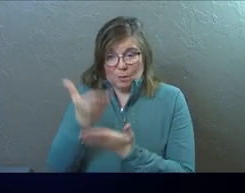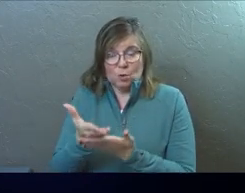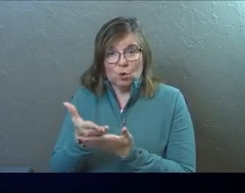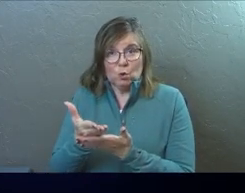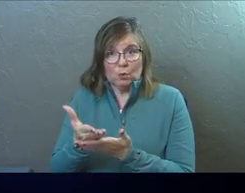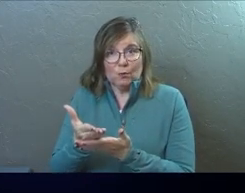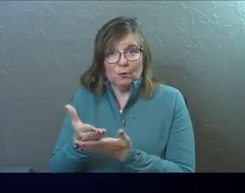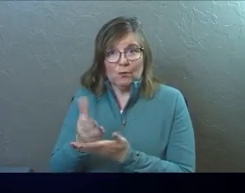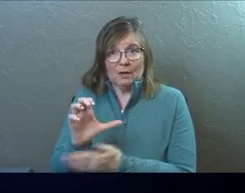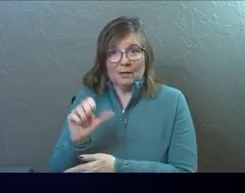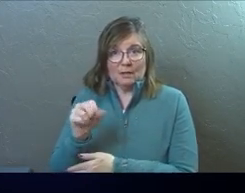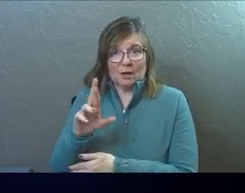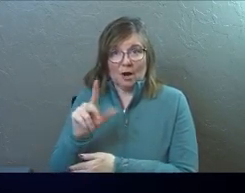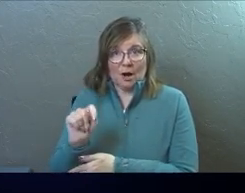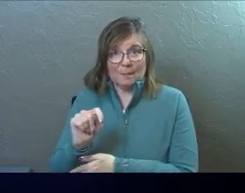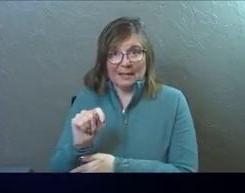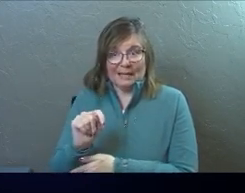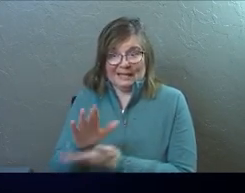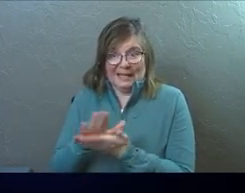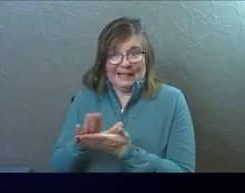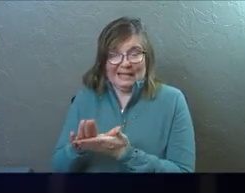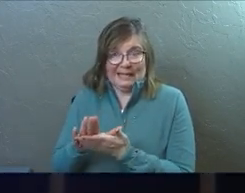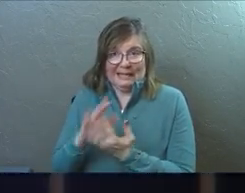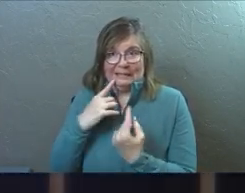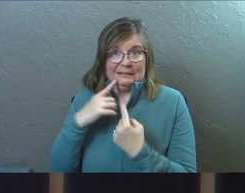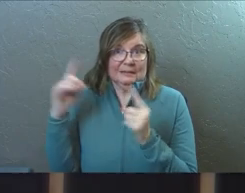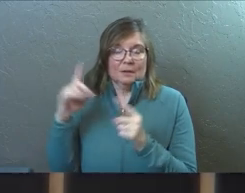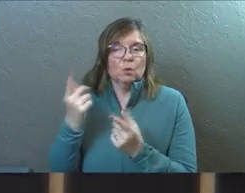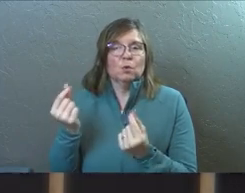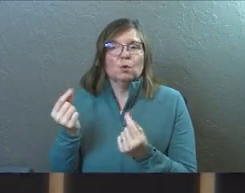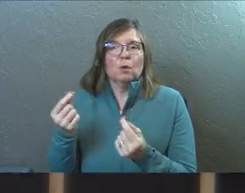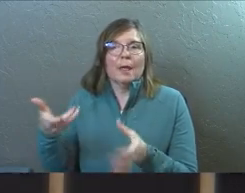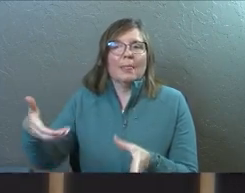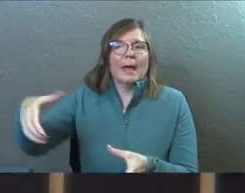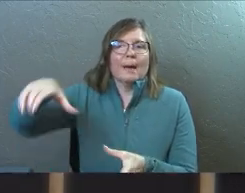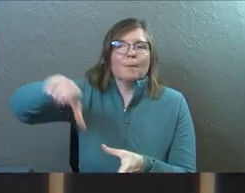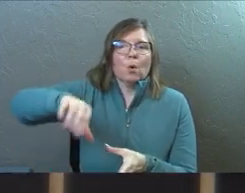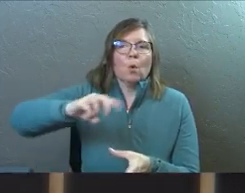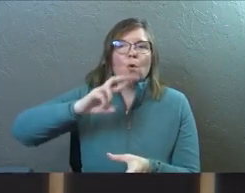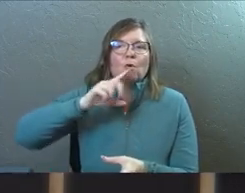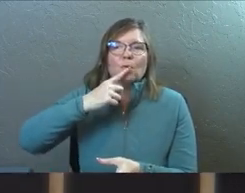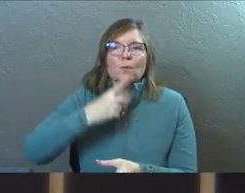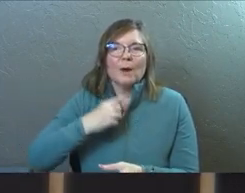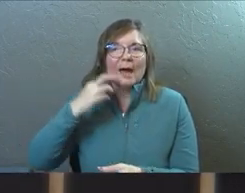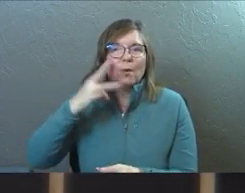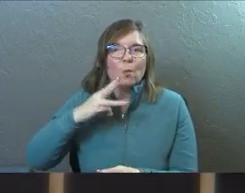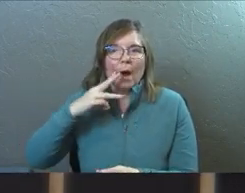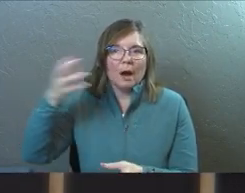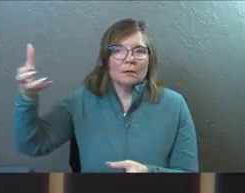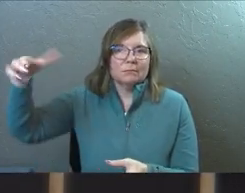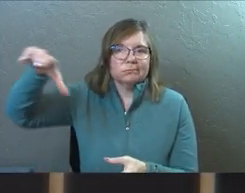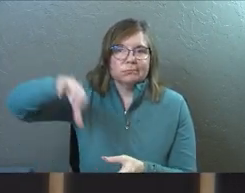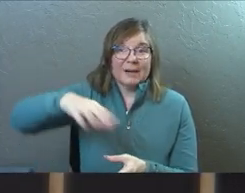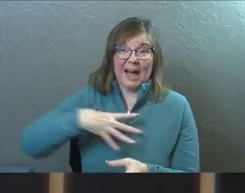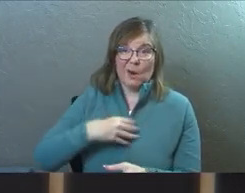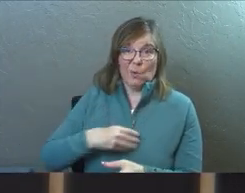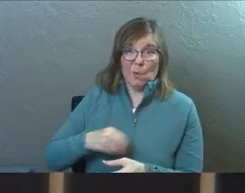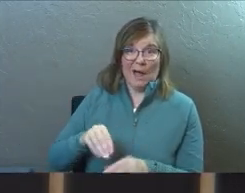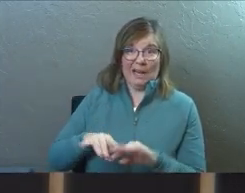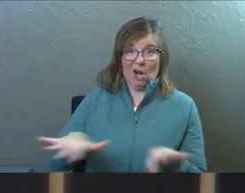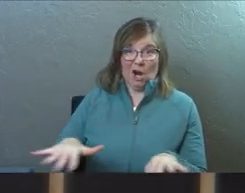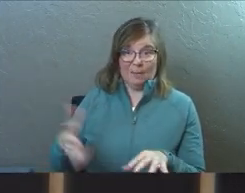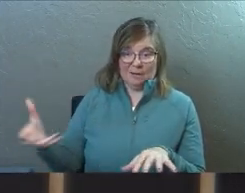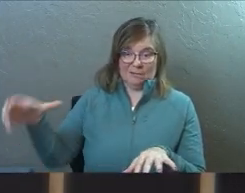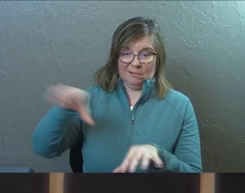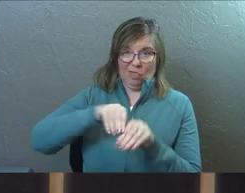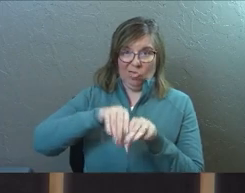cleaner is the greatest or their spot cleaner or whatever. And what do they always do? They always pour red wine on white carpet. Right? You're